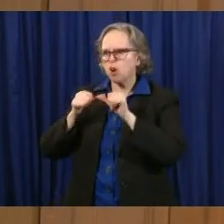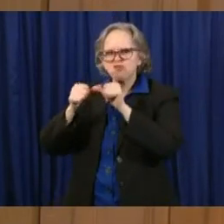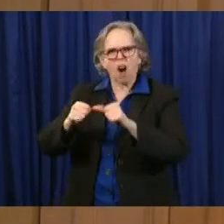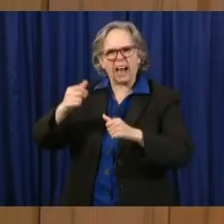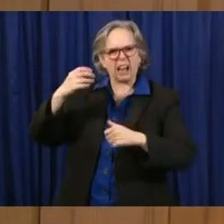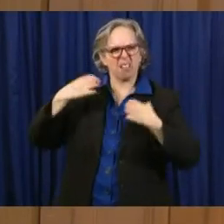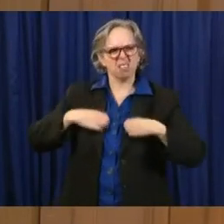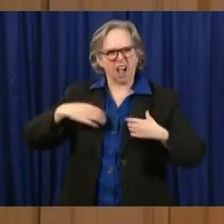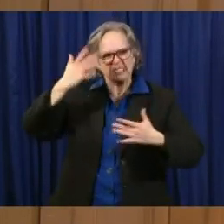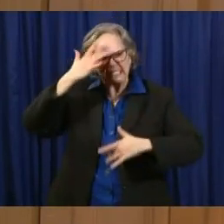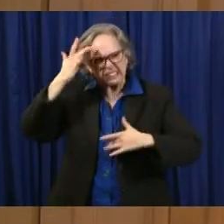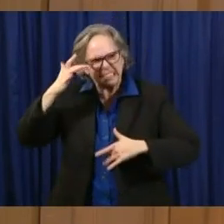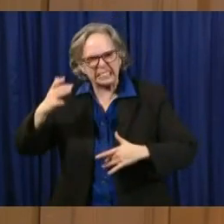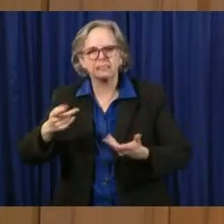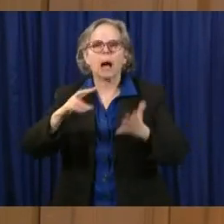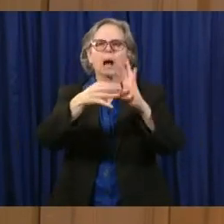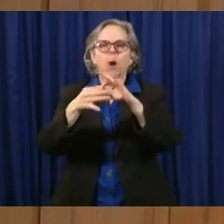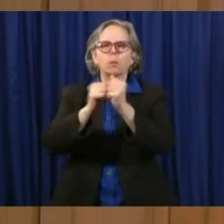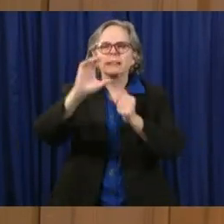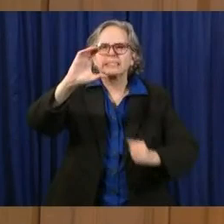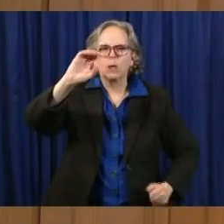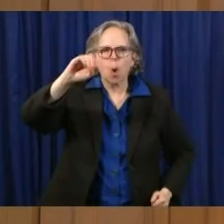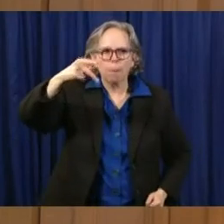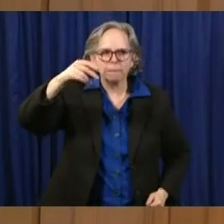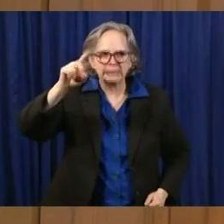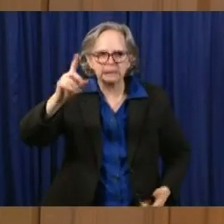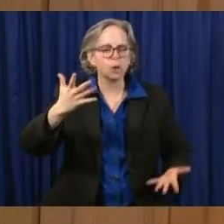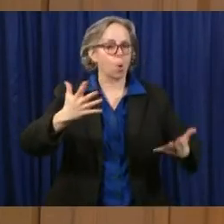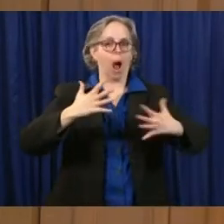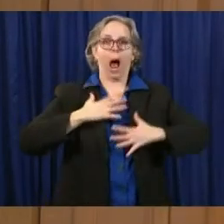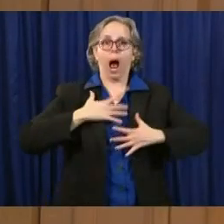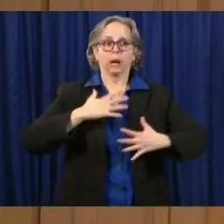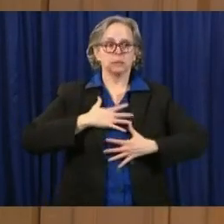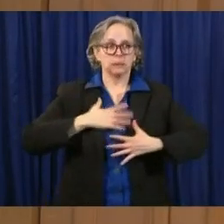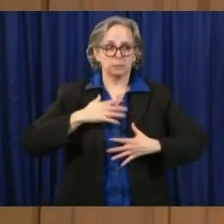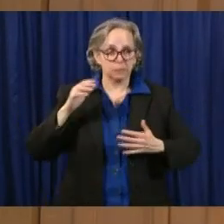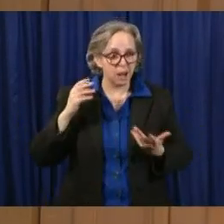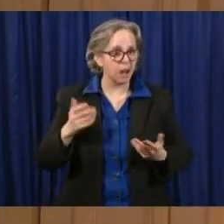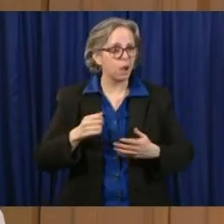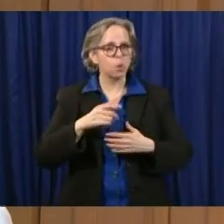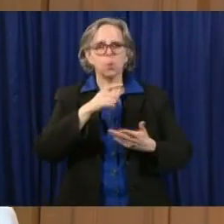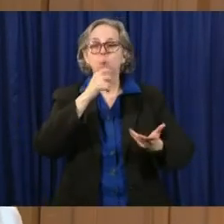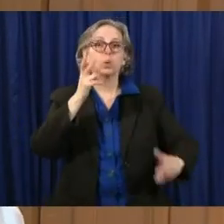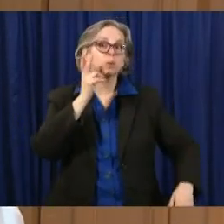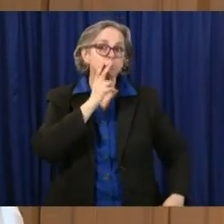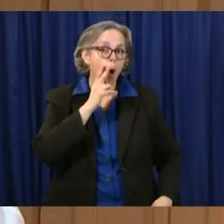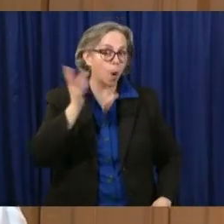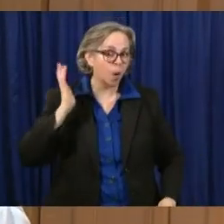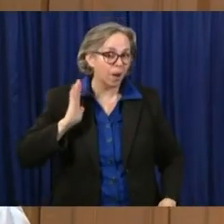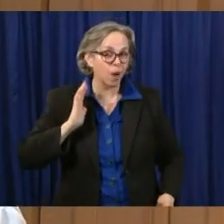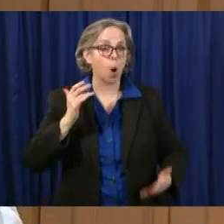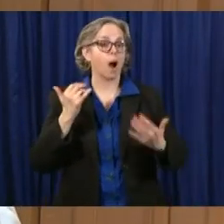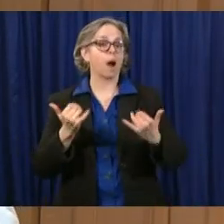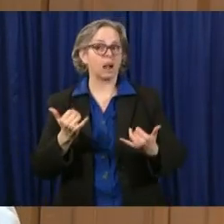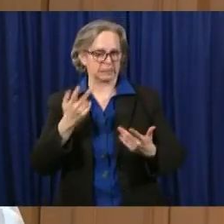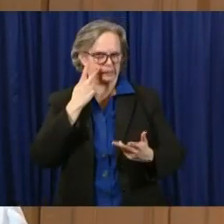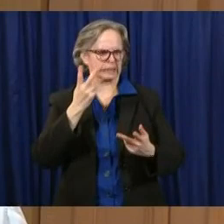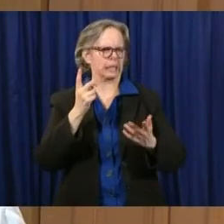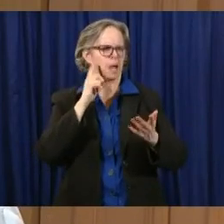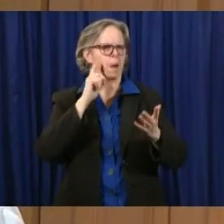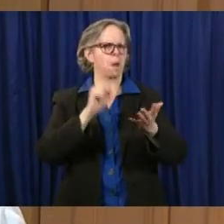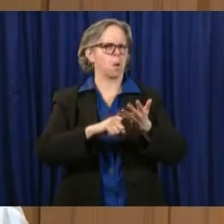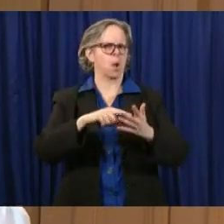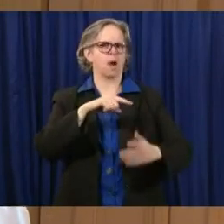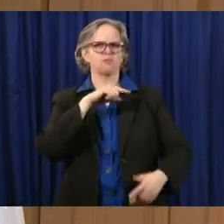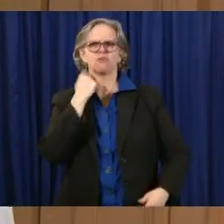who smoke or are exposed to higher levels of pollution. We're now seeing that that is a risk factor. Asthma, heart